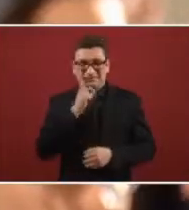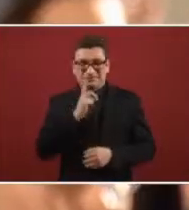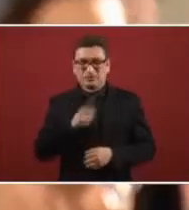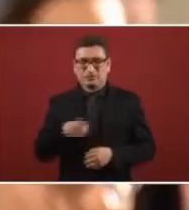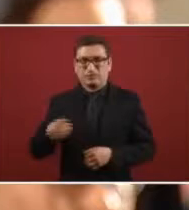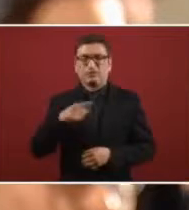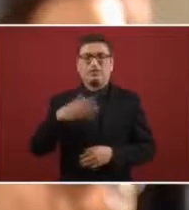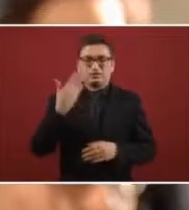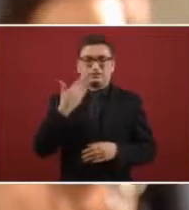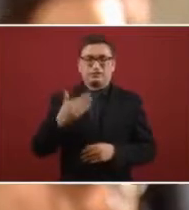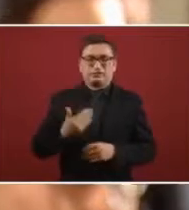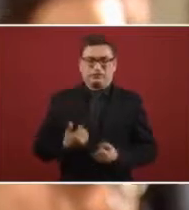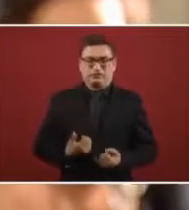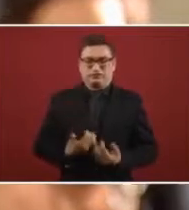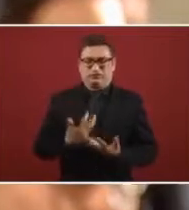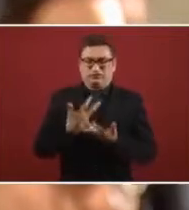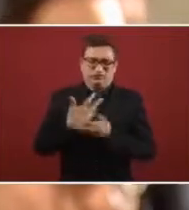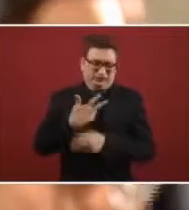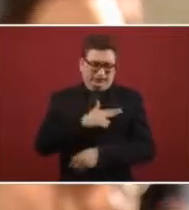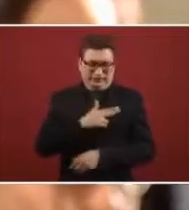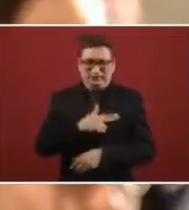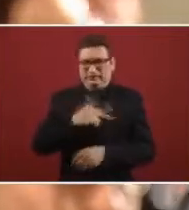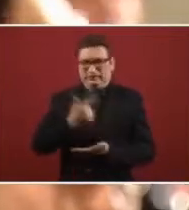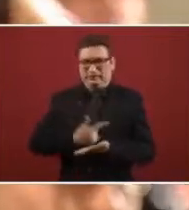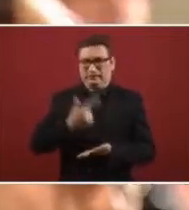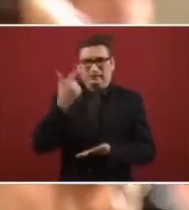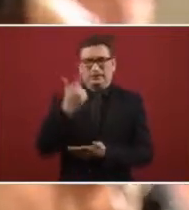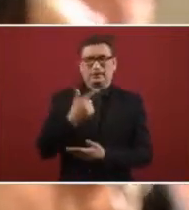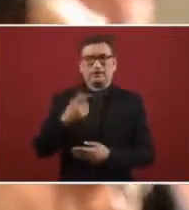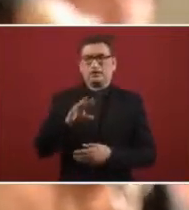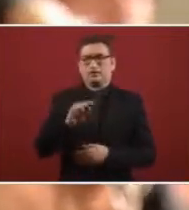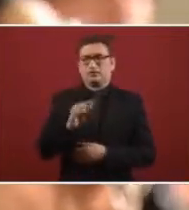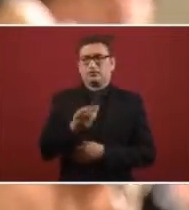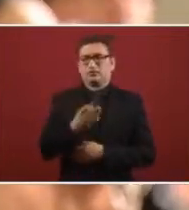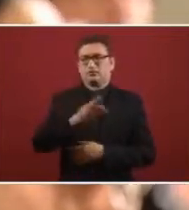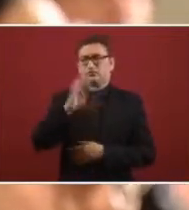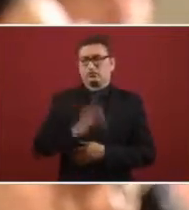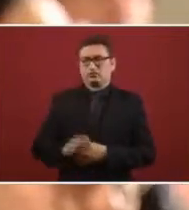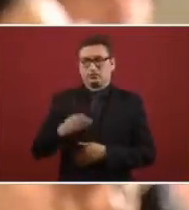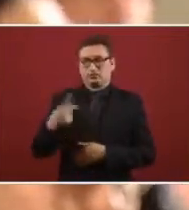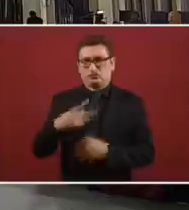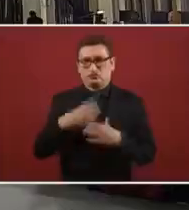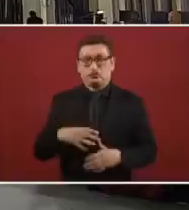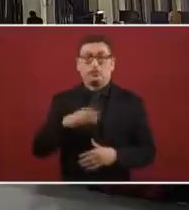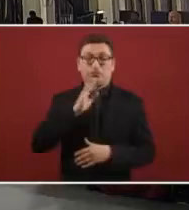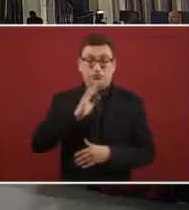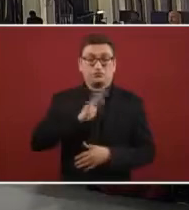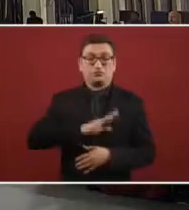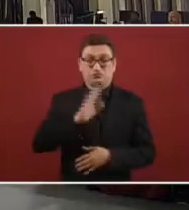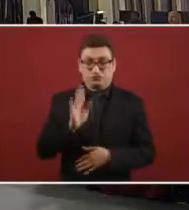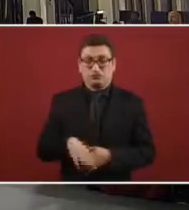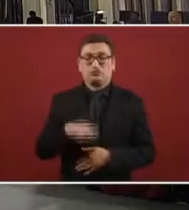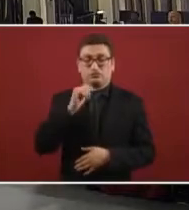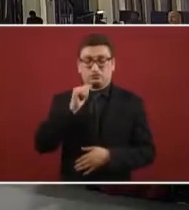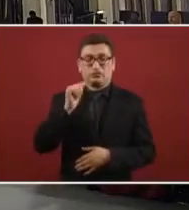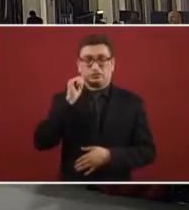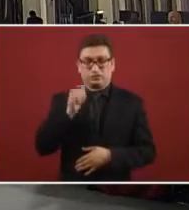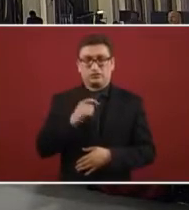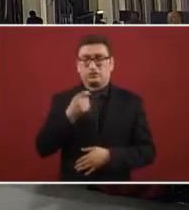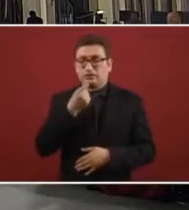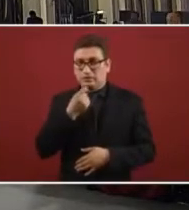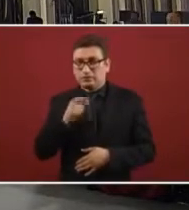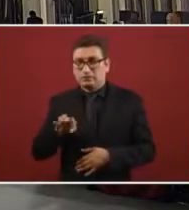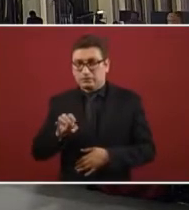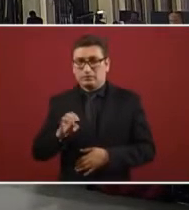were at severe burns, 90% of their body. And the mother died yesterday.